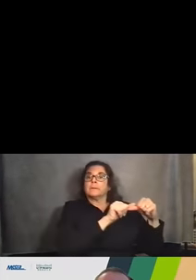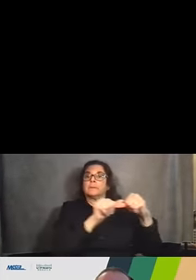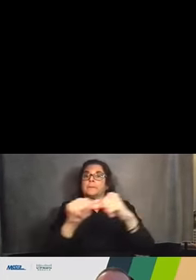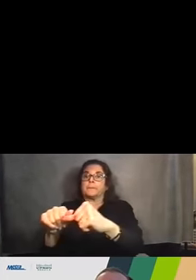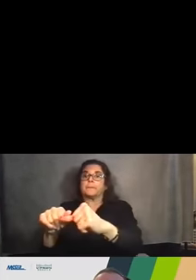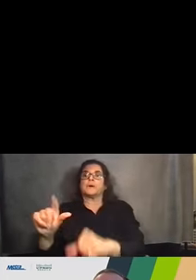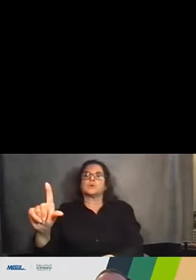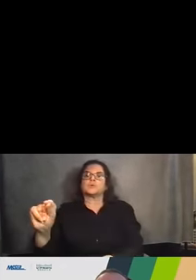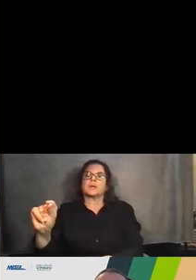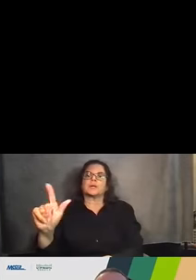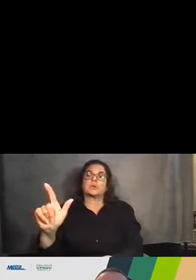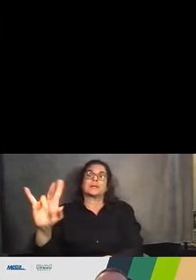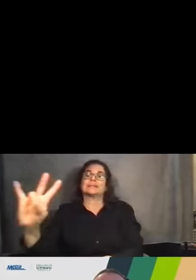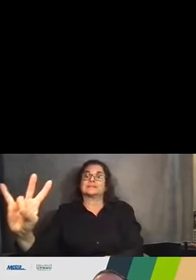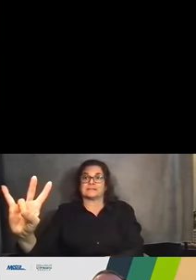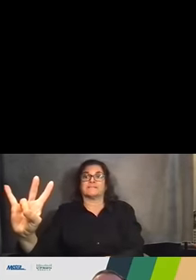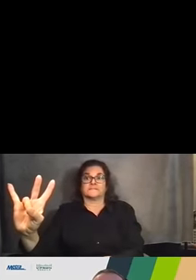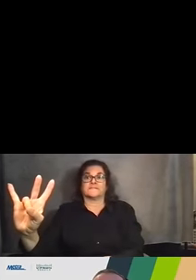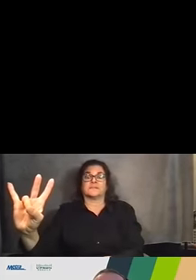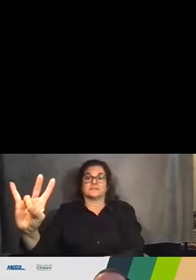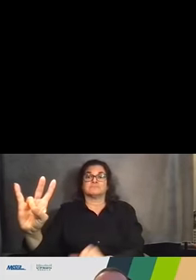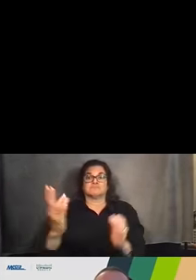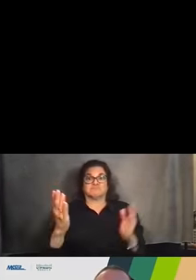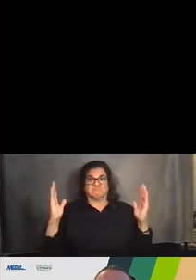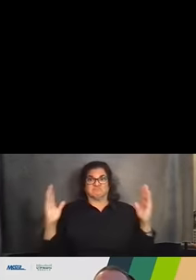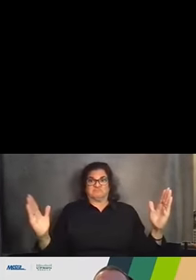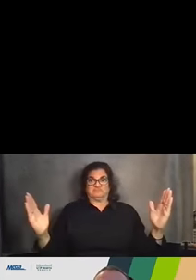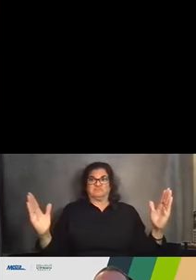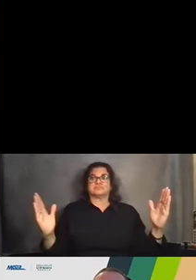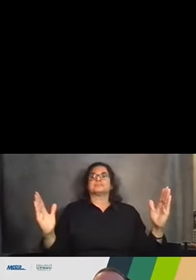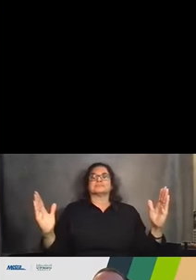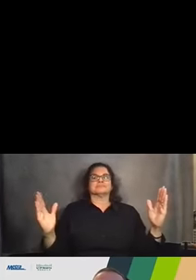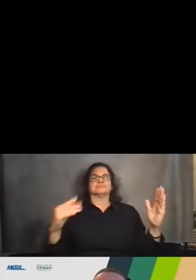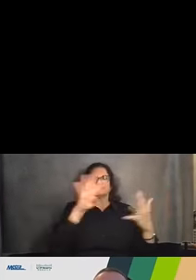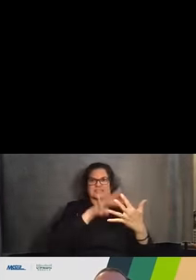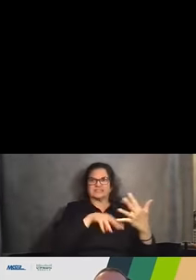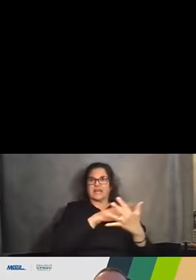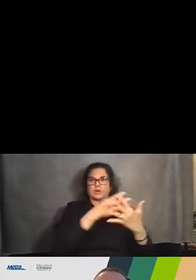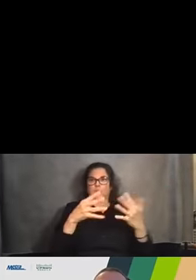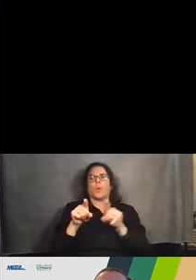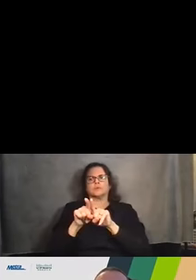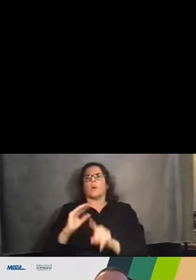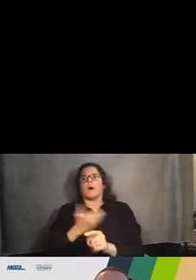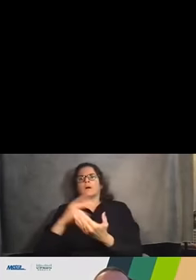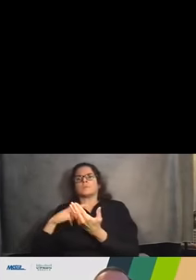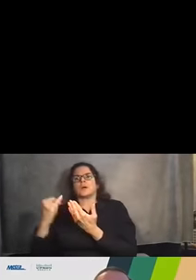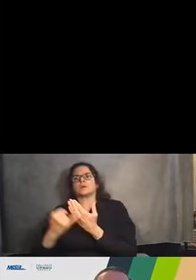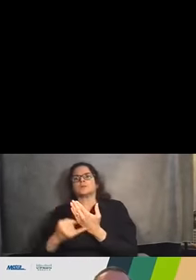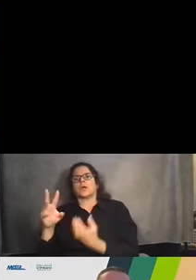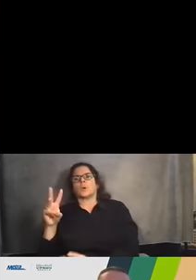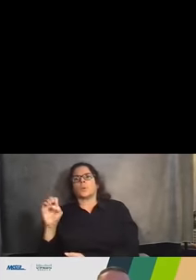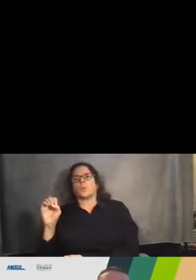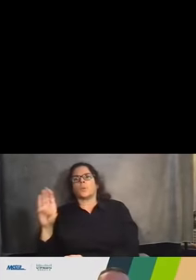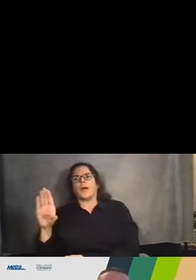So again, this is the overall project schedule. It is also located on our project website if you wanted to